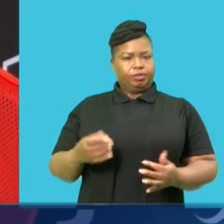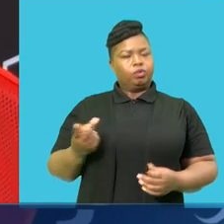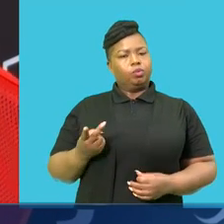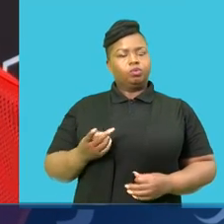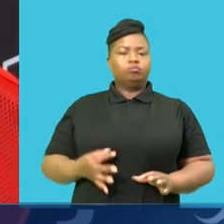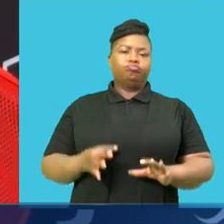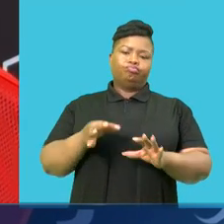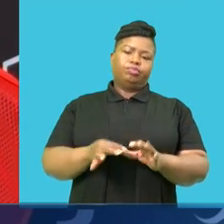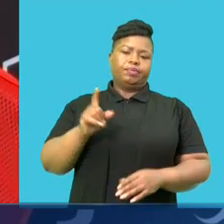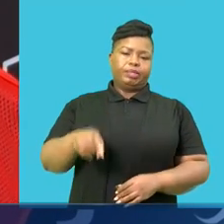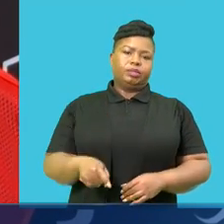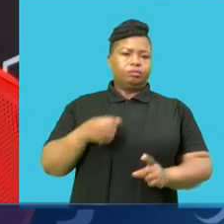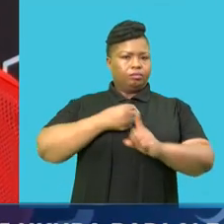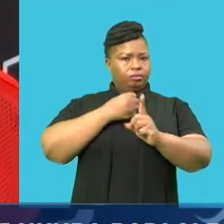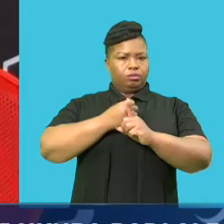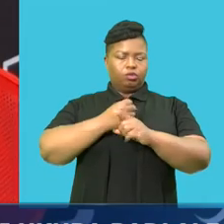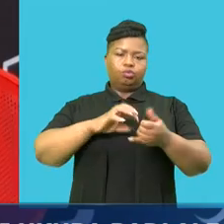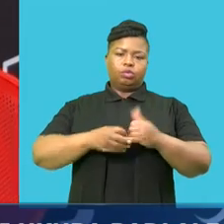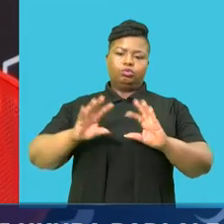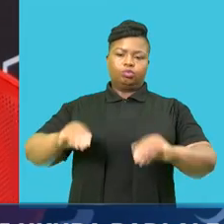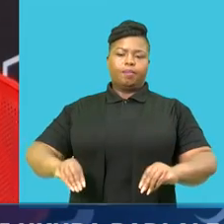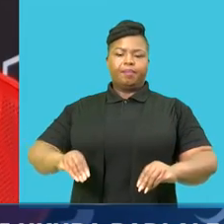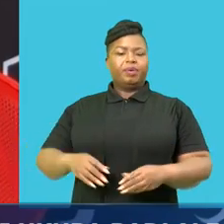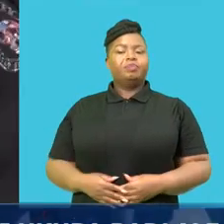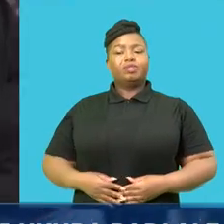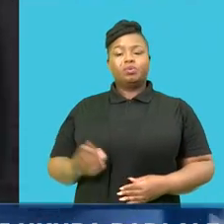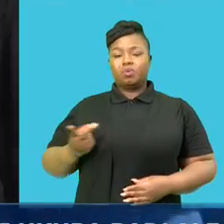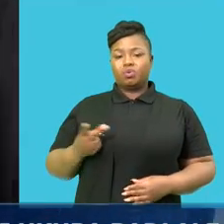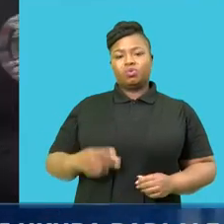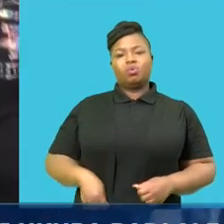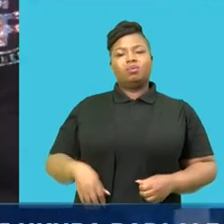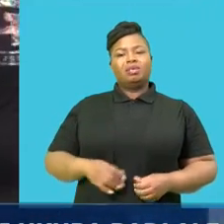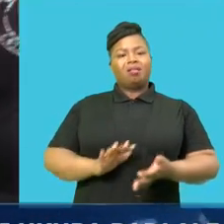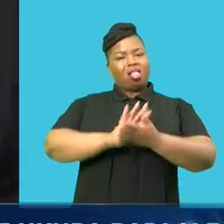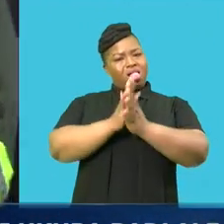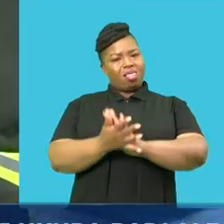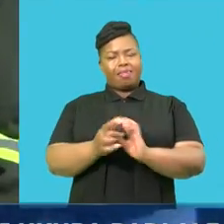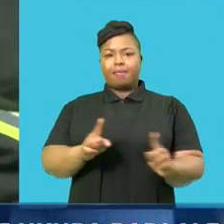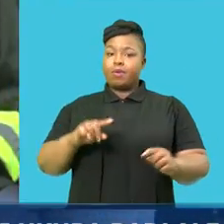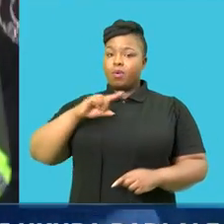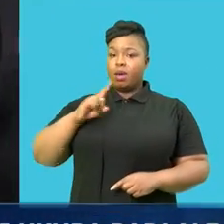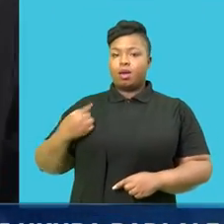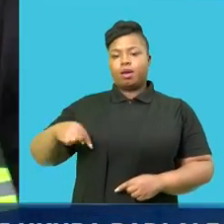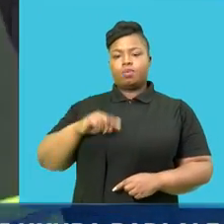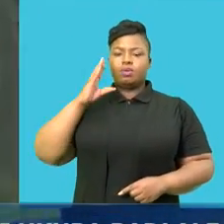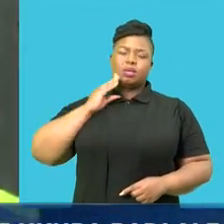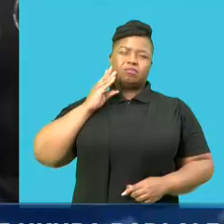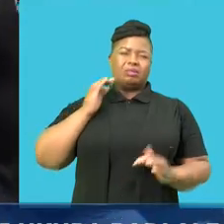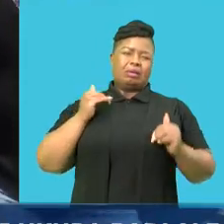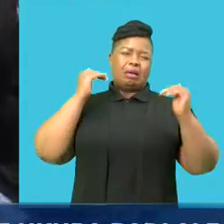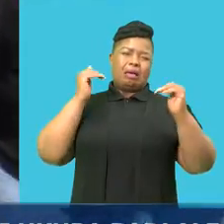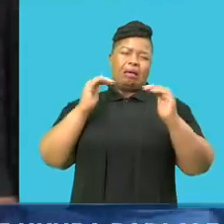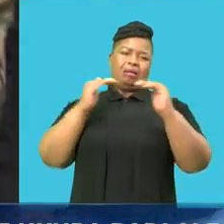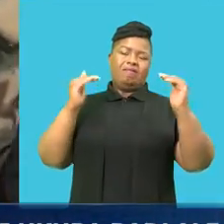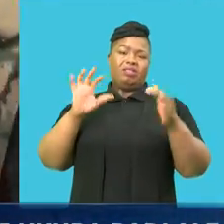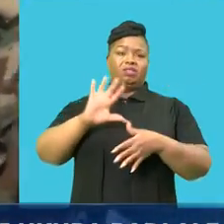contribute towards fighting against vandalism, because we are experiencing high levels of